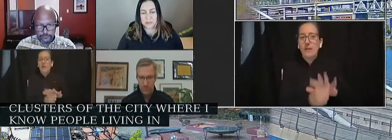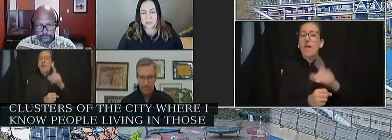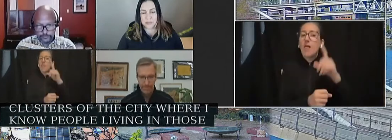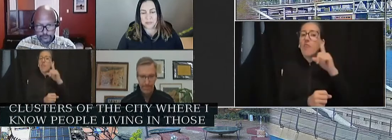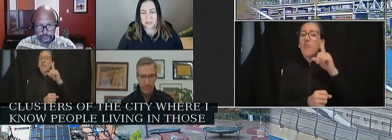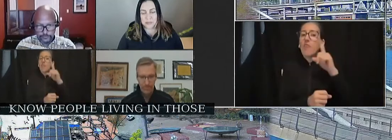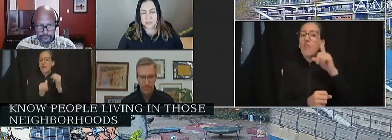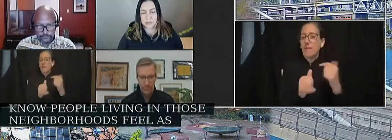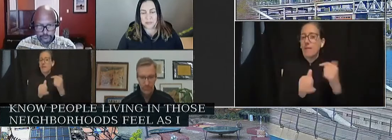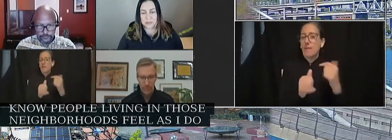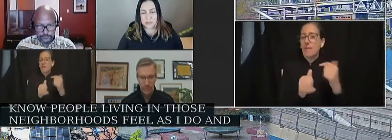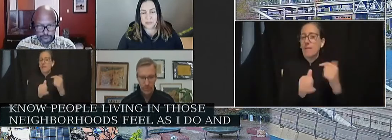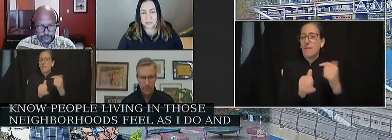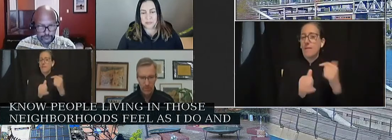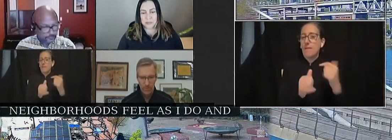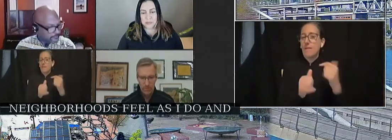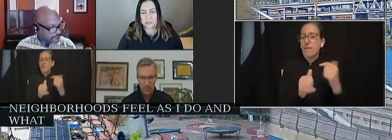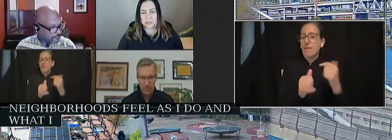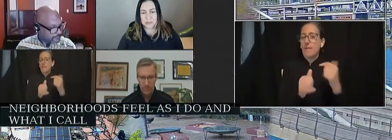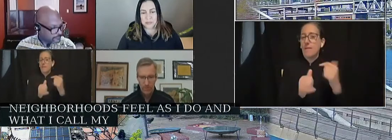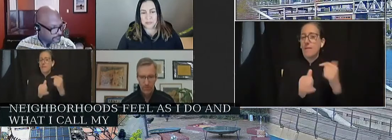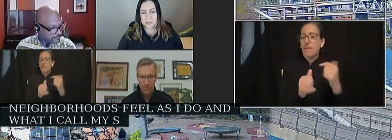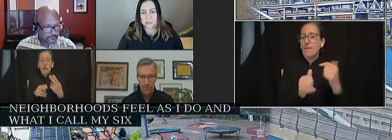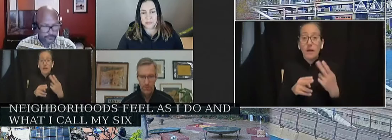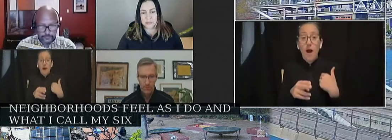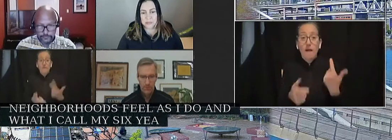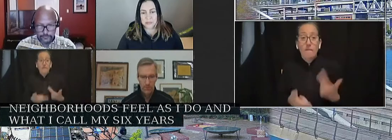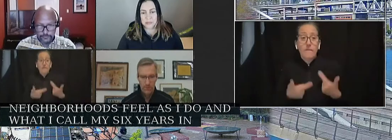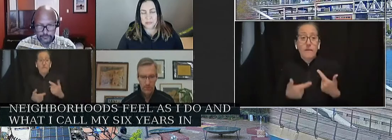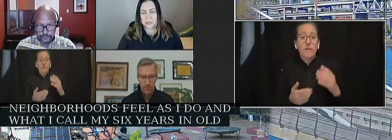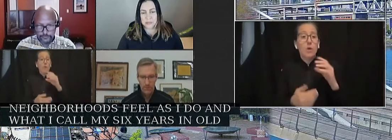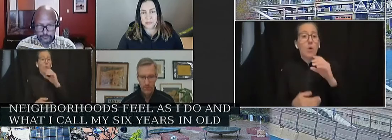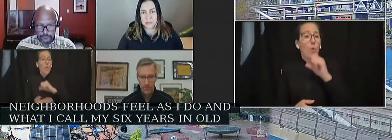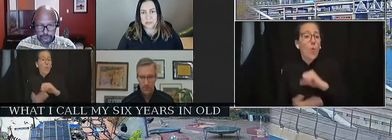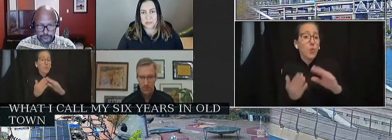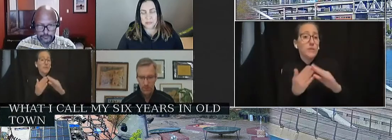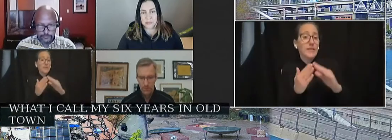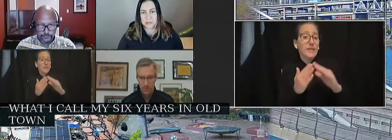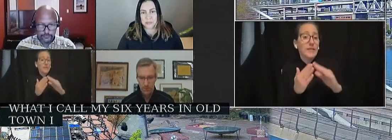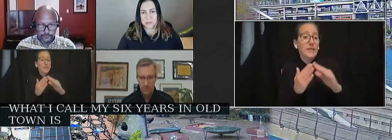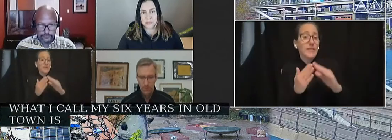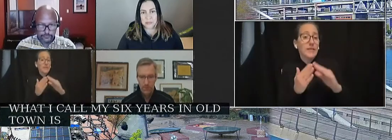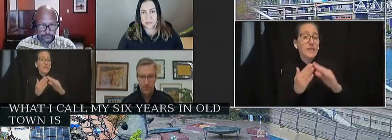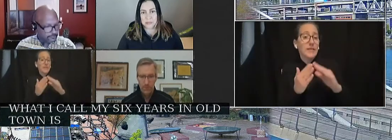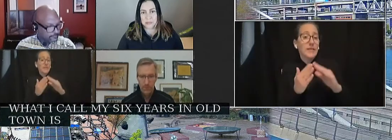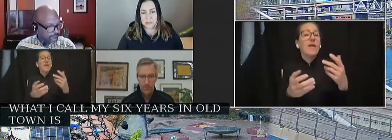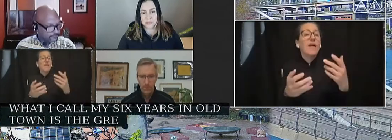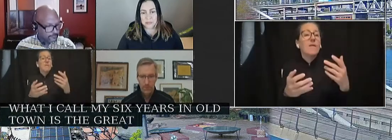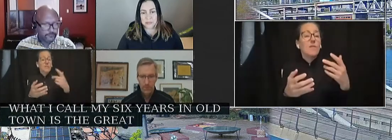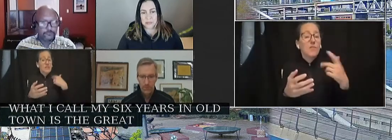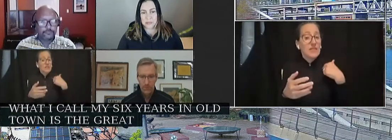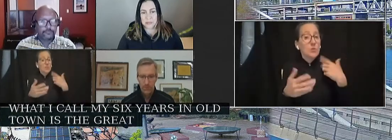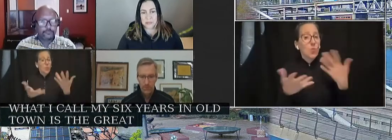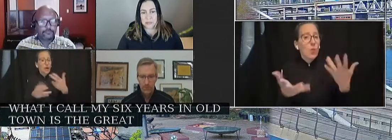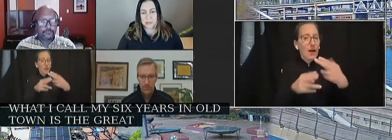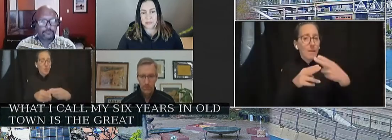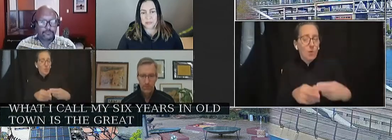what I call my six years in Old Town is the great sorrow. And sorrow,